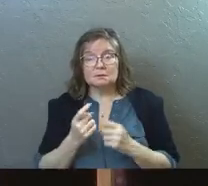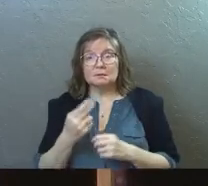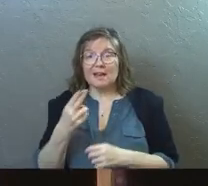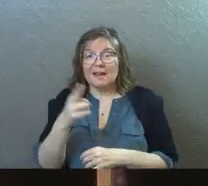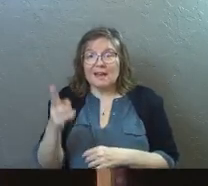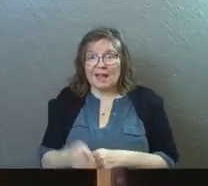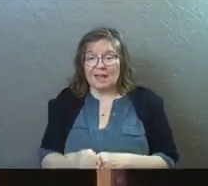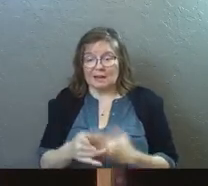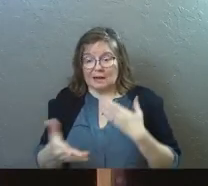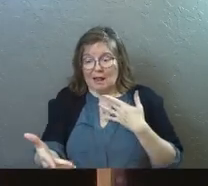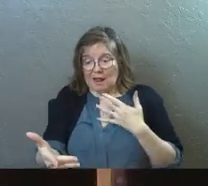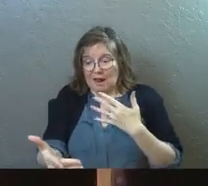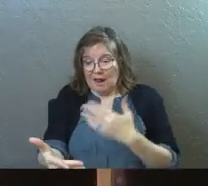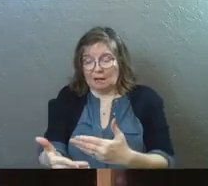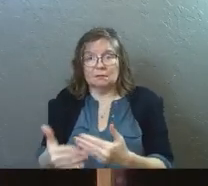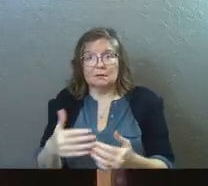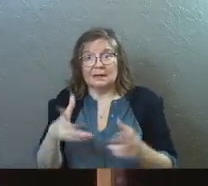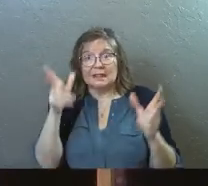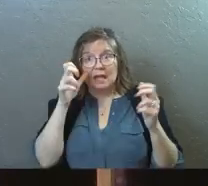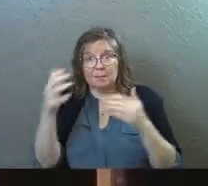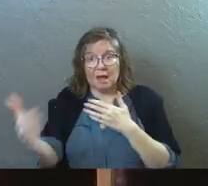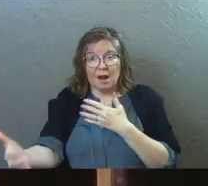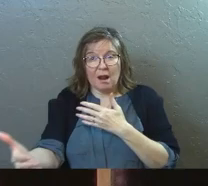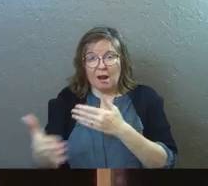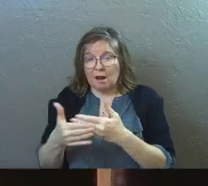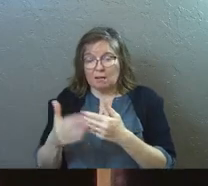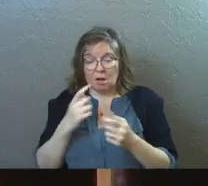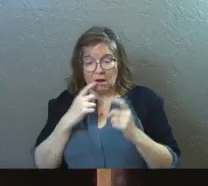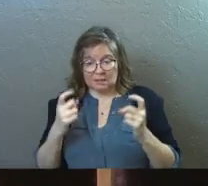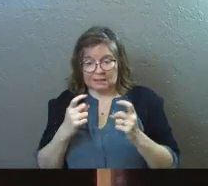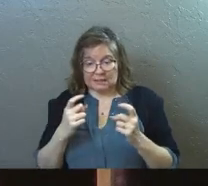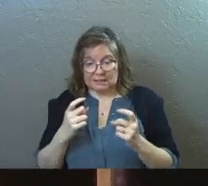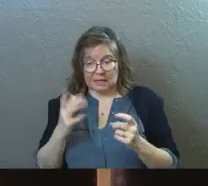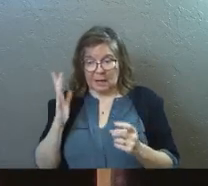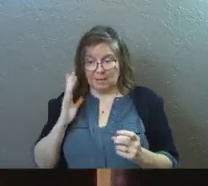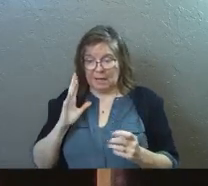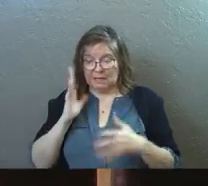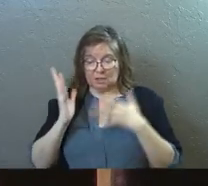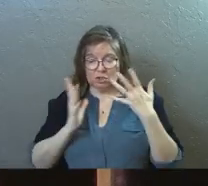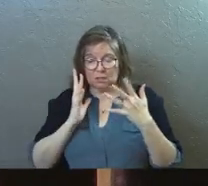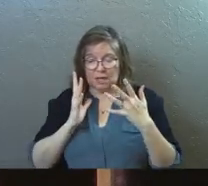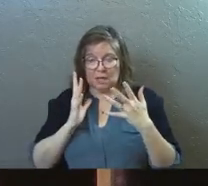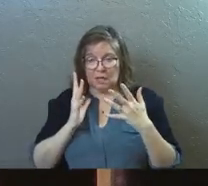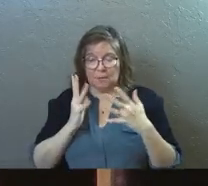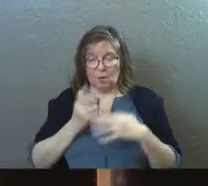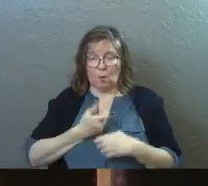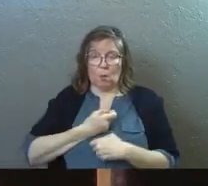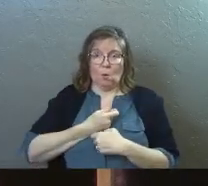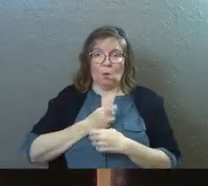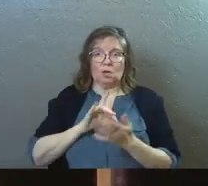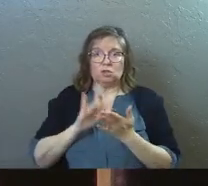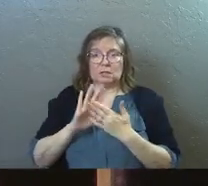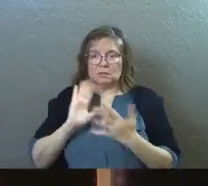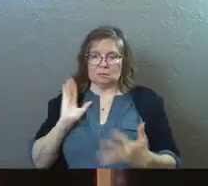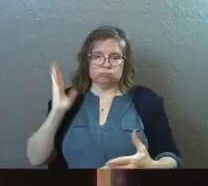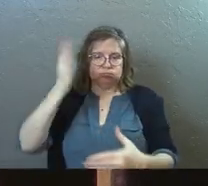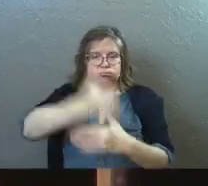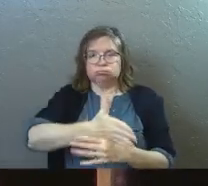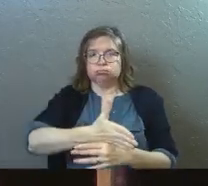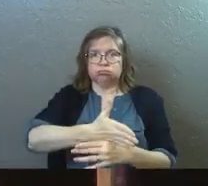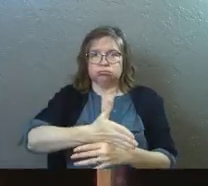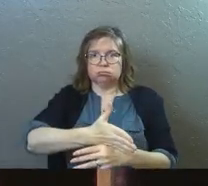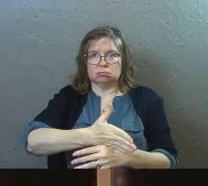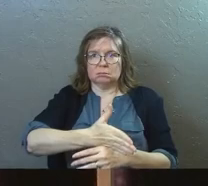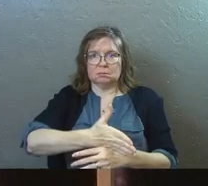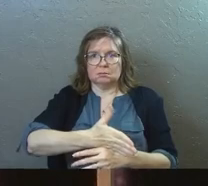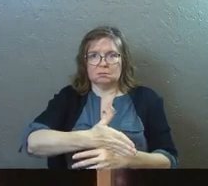Hell is headed toward us. The enemy is headed toward us. Our sin and our past and our shame is holding us back. And Jesus gets in the way of it all.